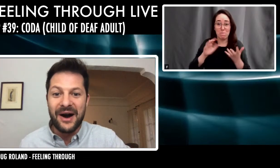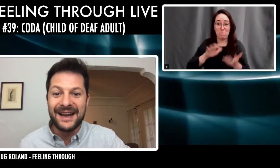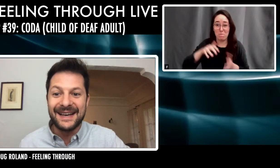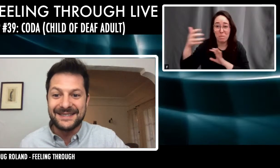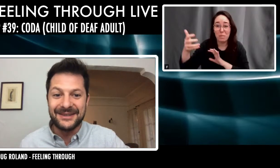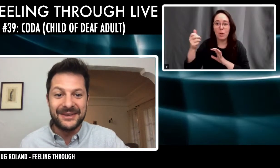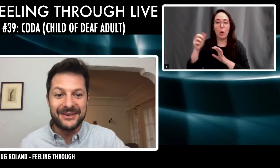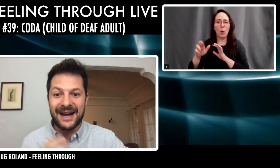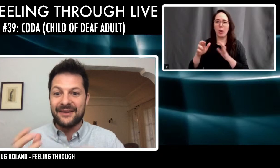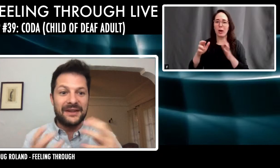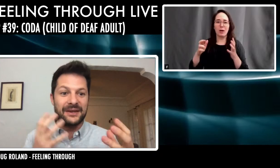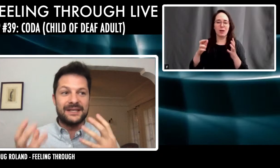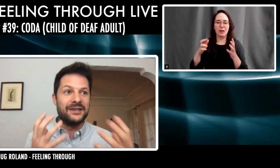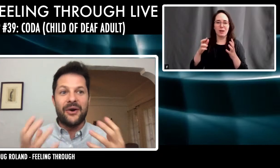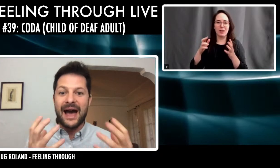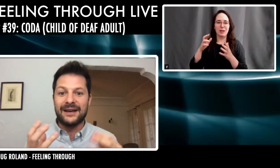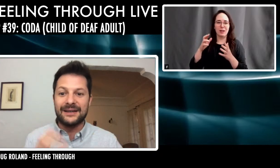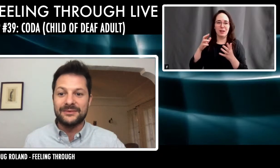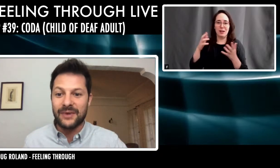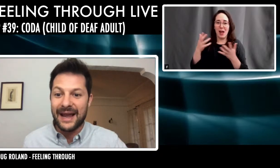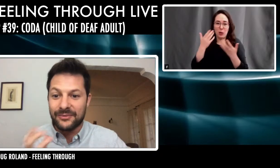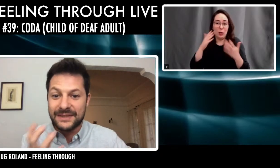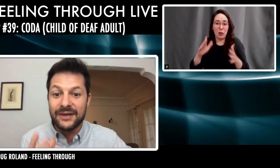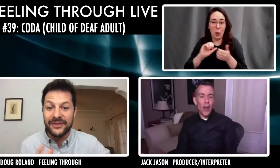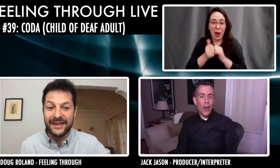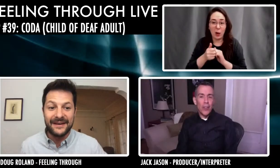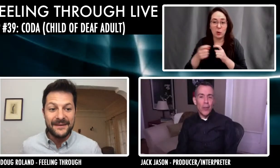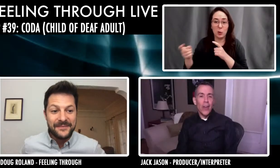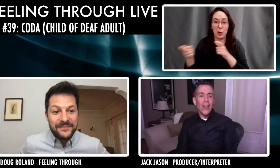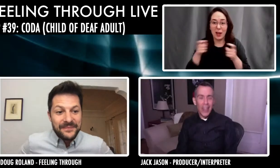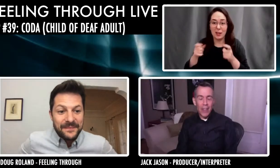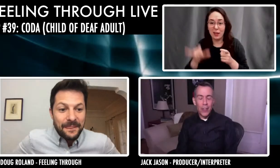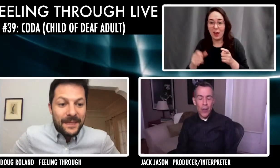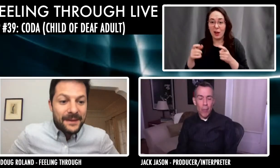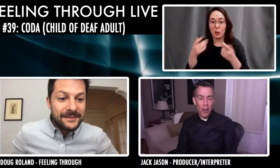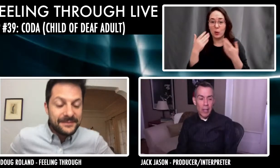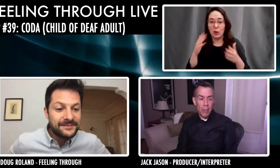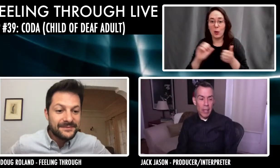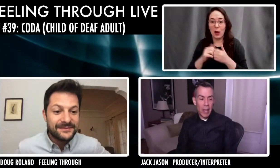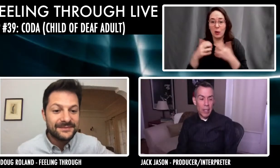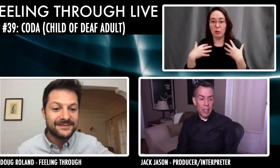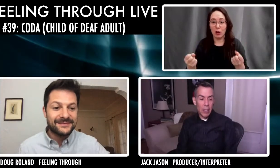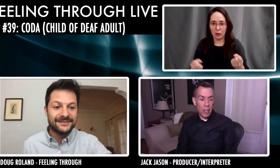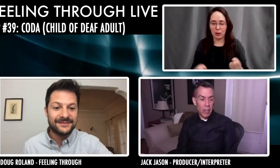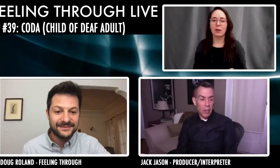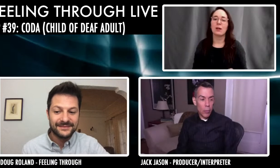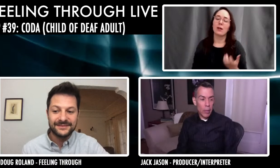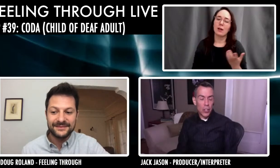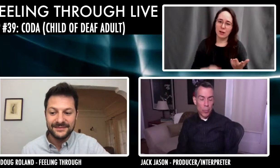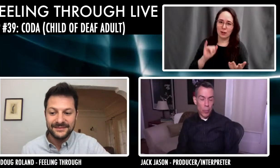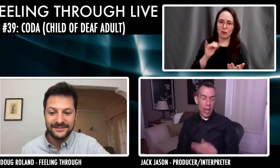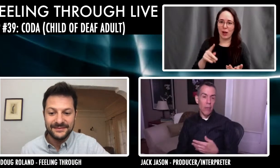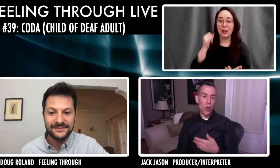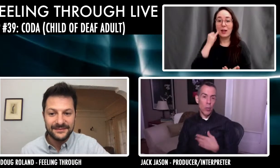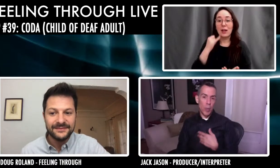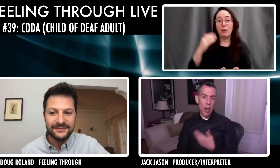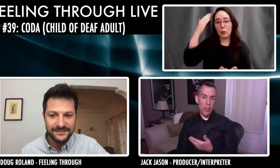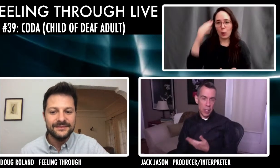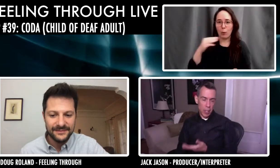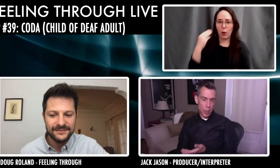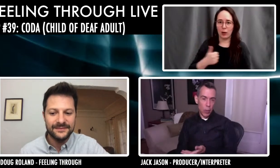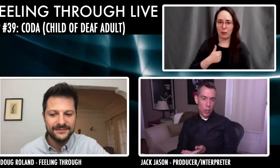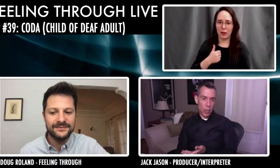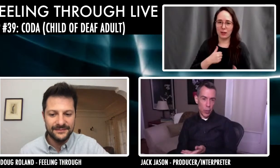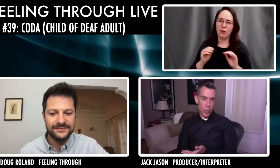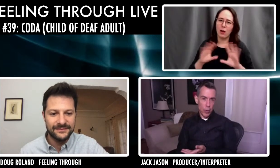the way you wanted it to. And you kind of like, didn't know how to deal with it. If you know, Marlee and me, I mean, clearly the relationship we have goes beyond